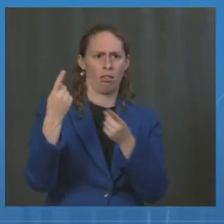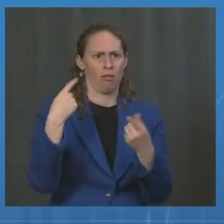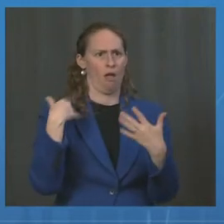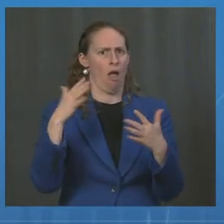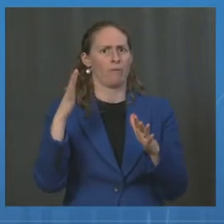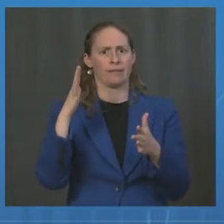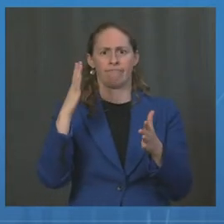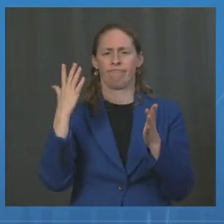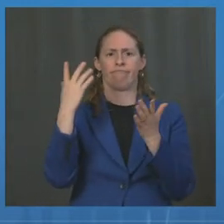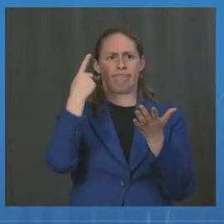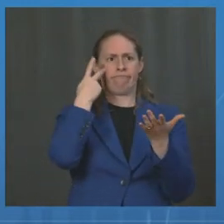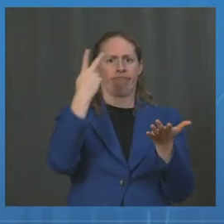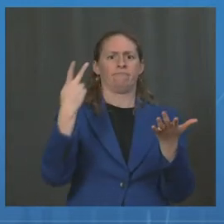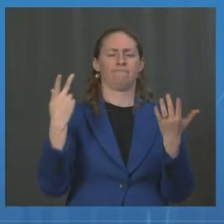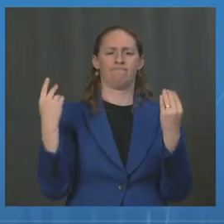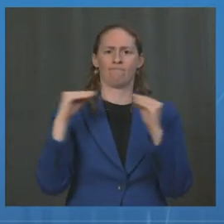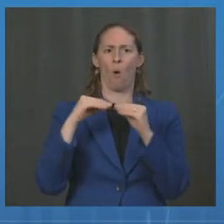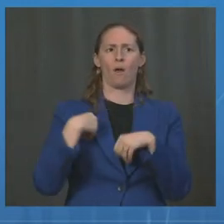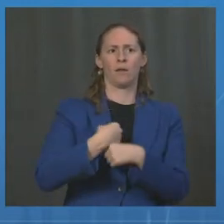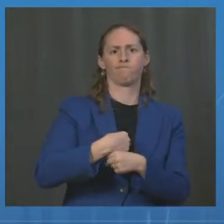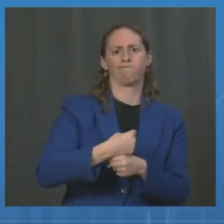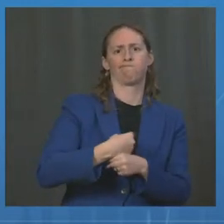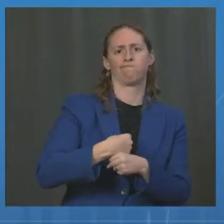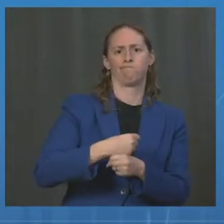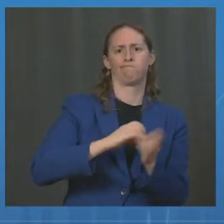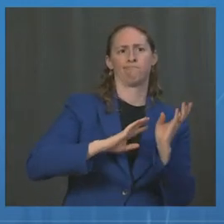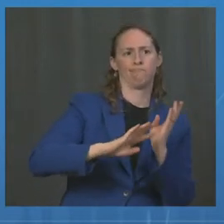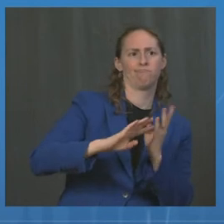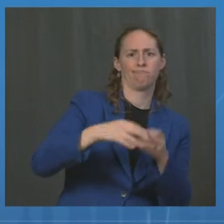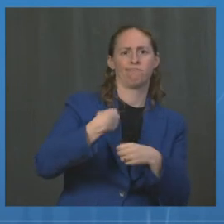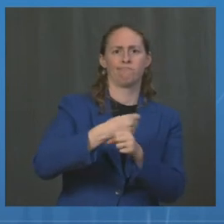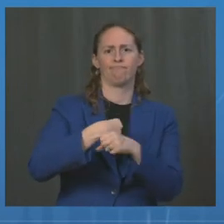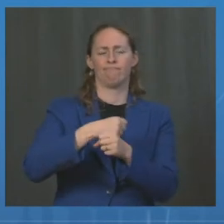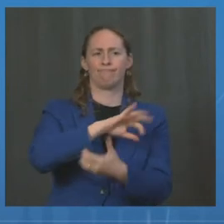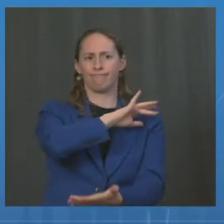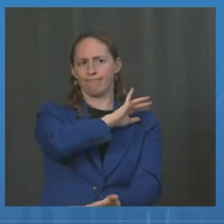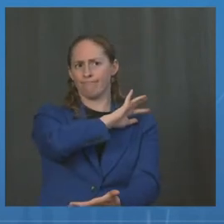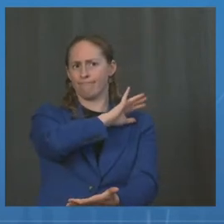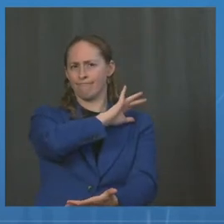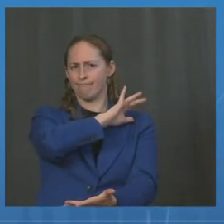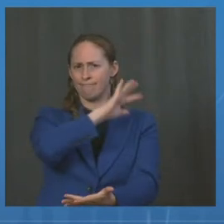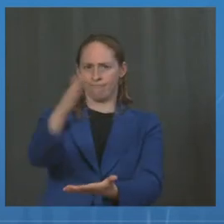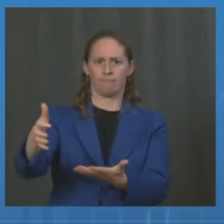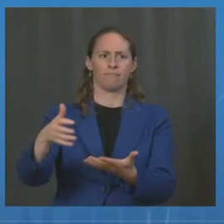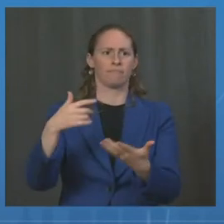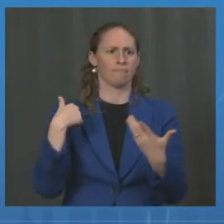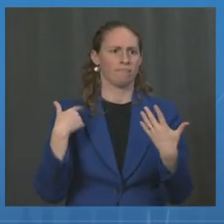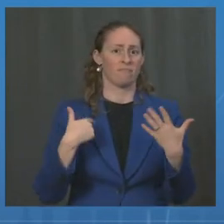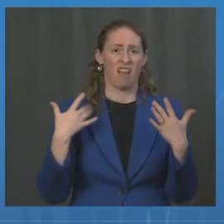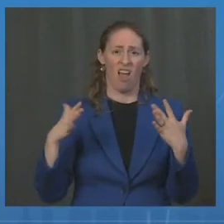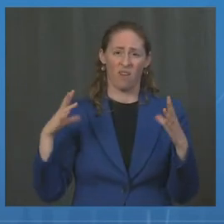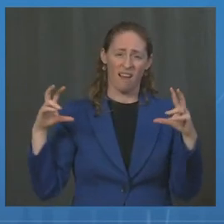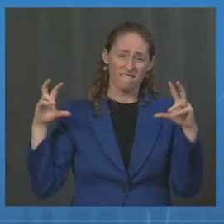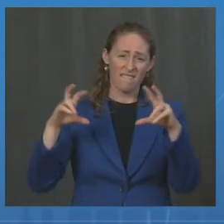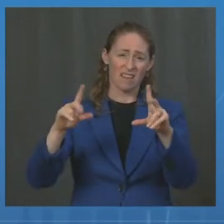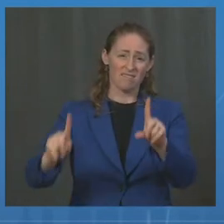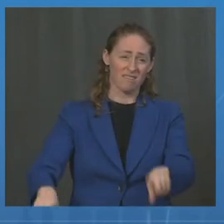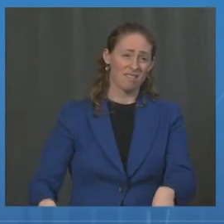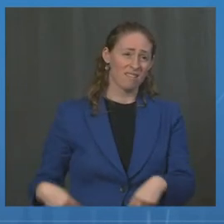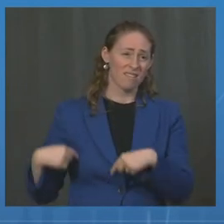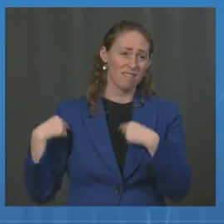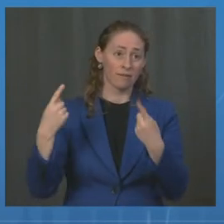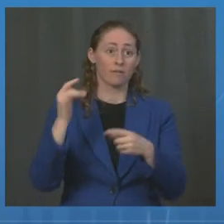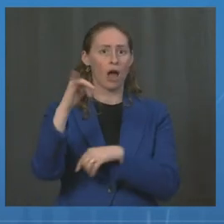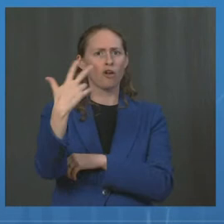expanded fill finish factories here in the U.S. The investments we're making with the $3 billion are